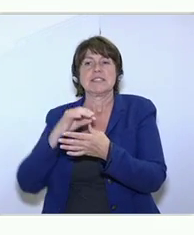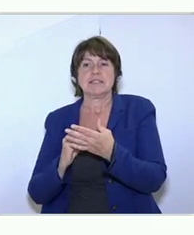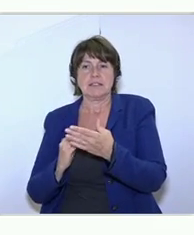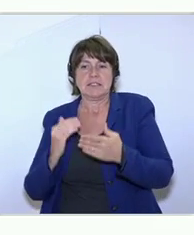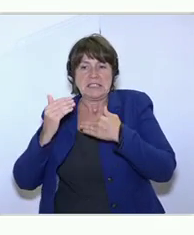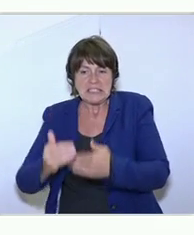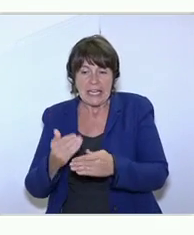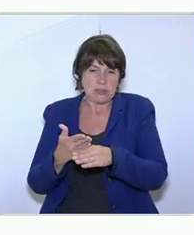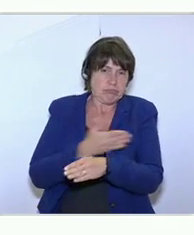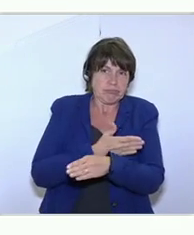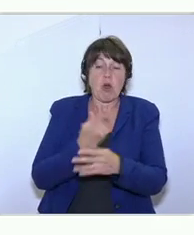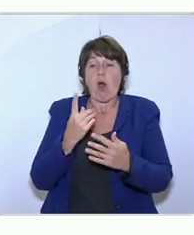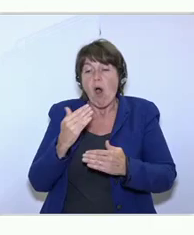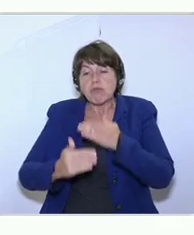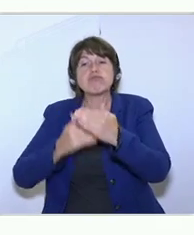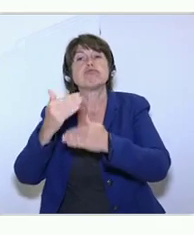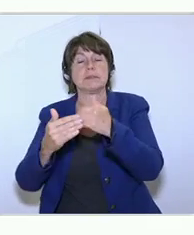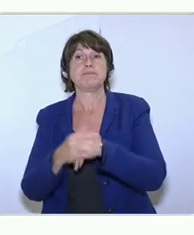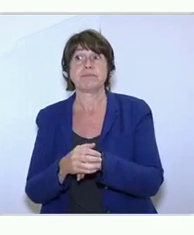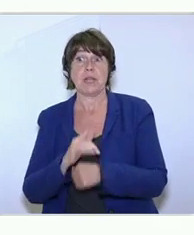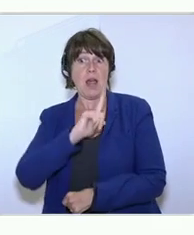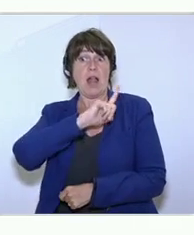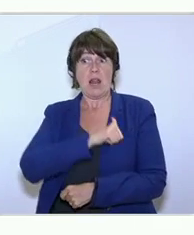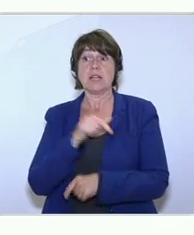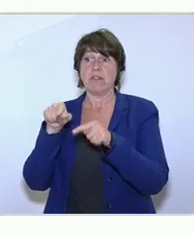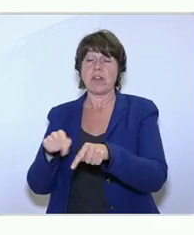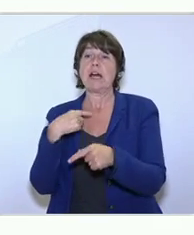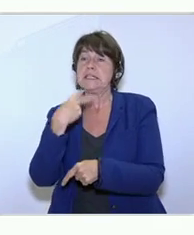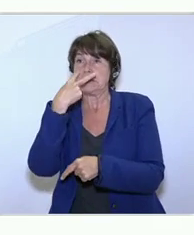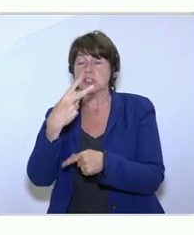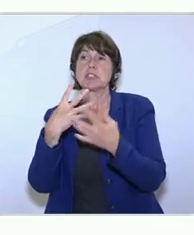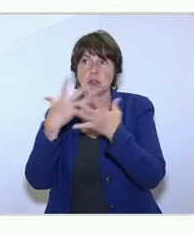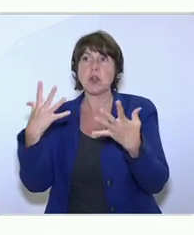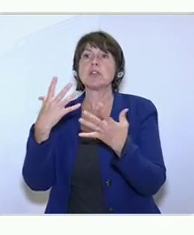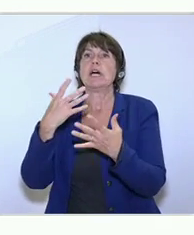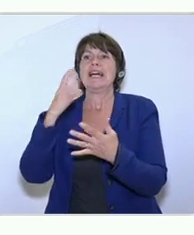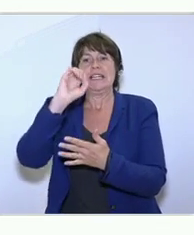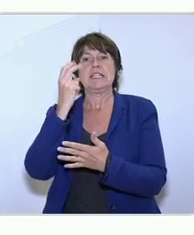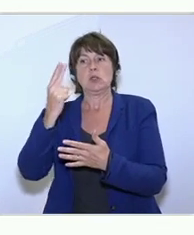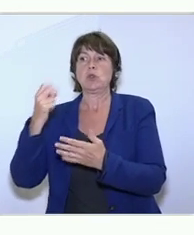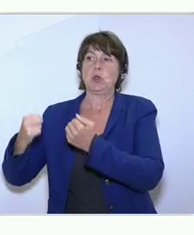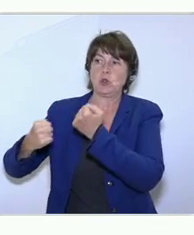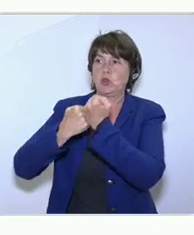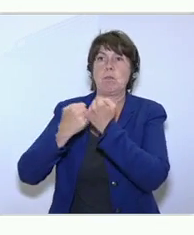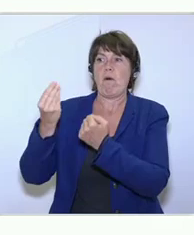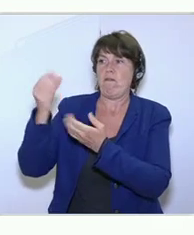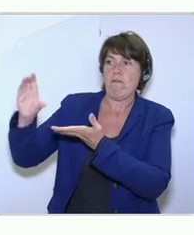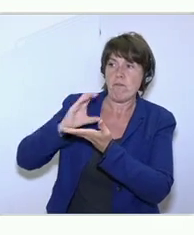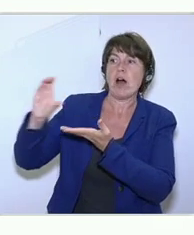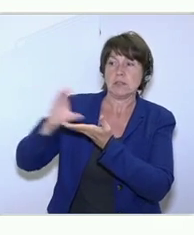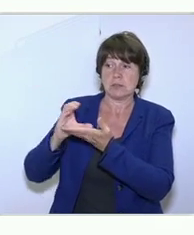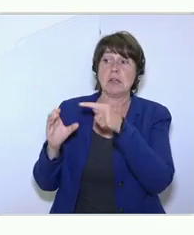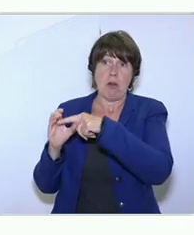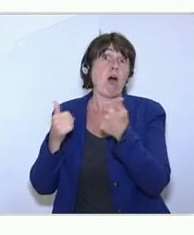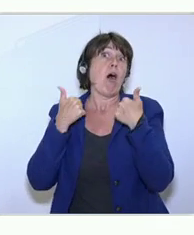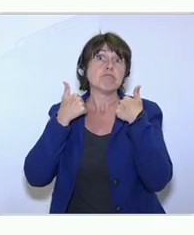more of these. We have a few of these kind of EU-supported funds. And they're great for helping grow